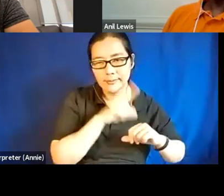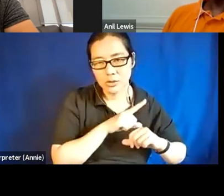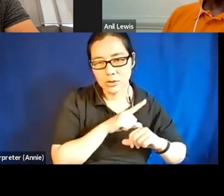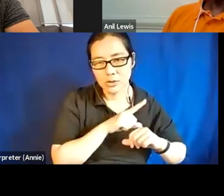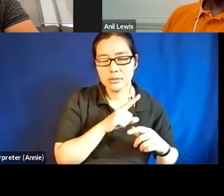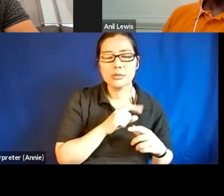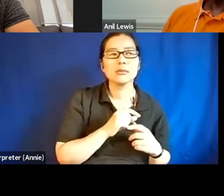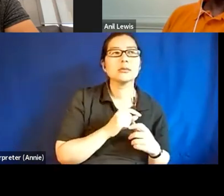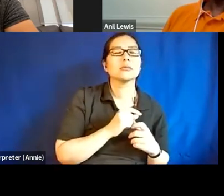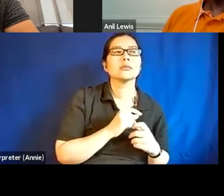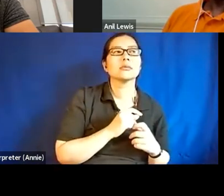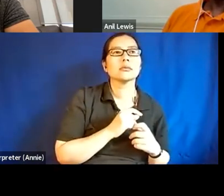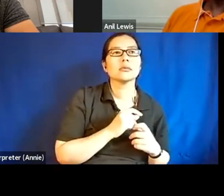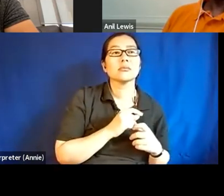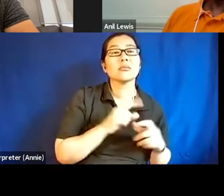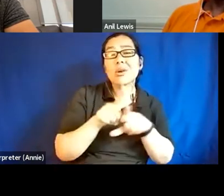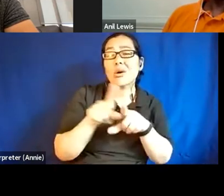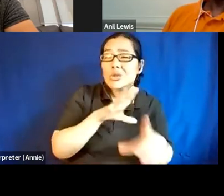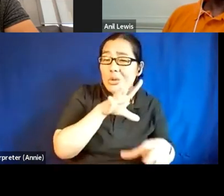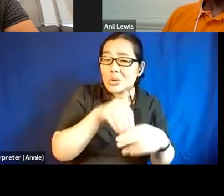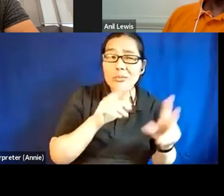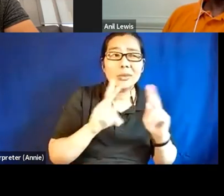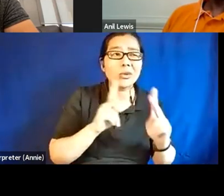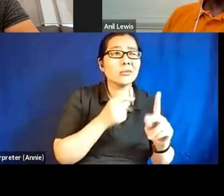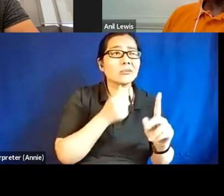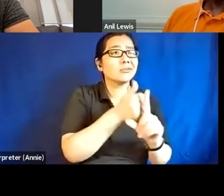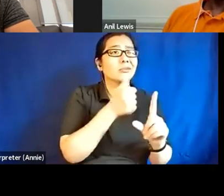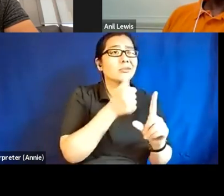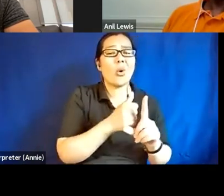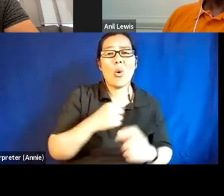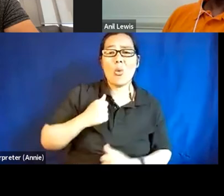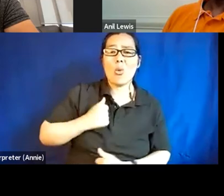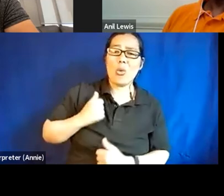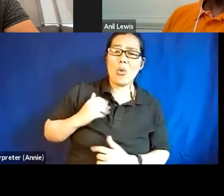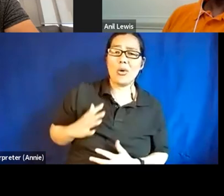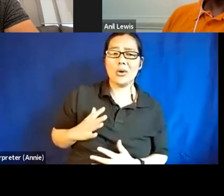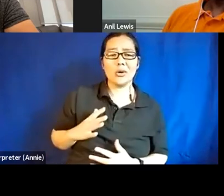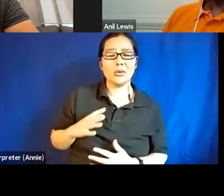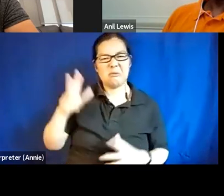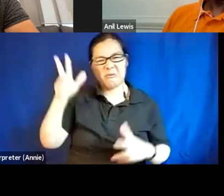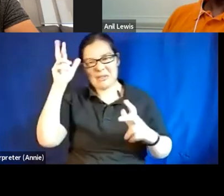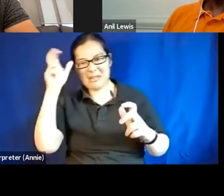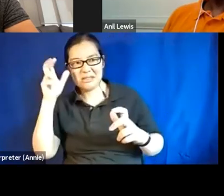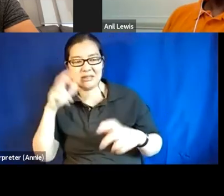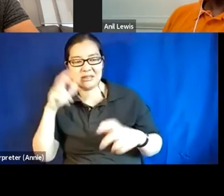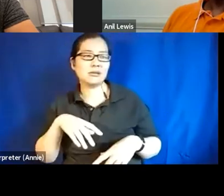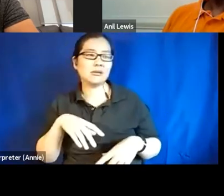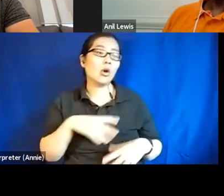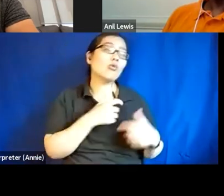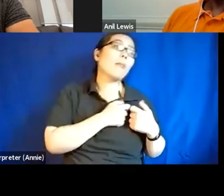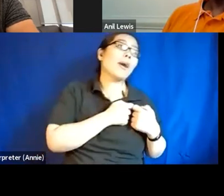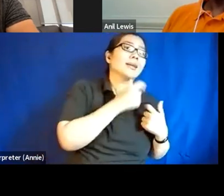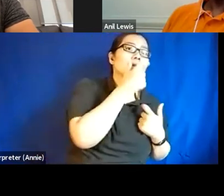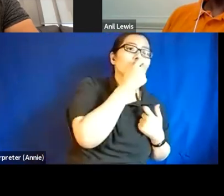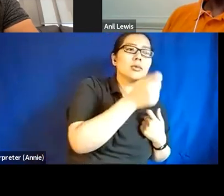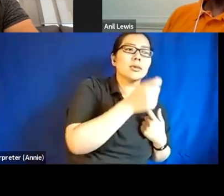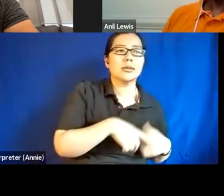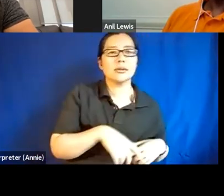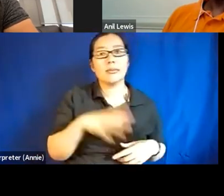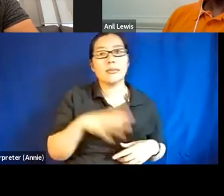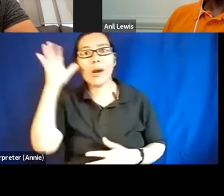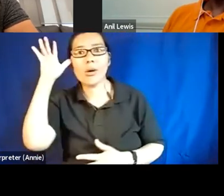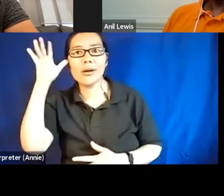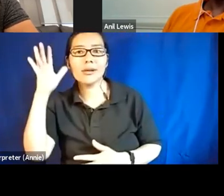say that we have people that are warriors, villains, romantic interests that are parents doing all kinds of professions and you don't